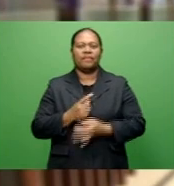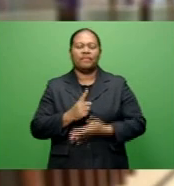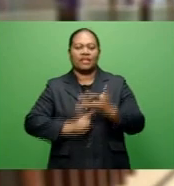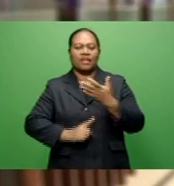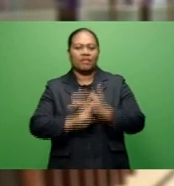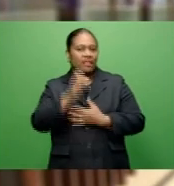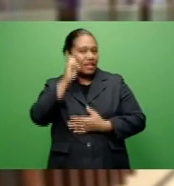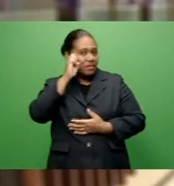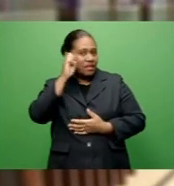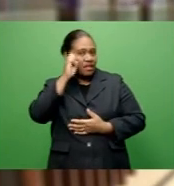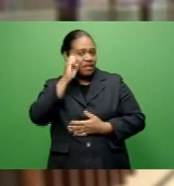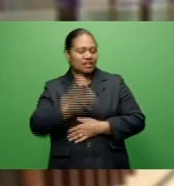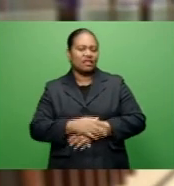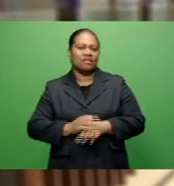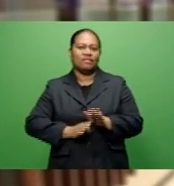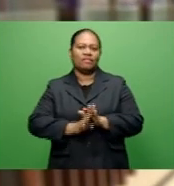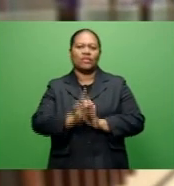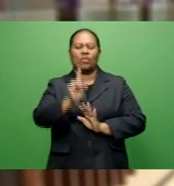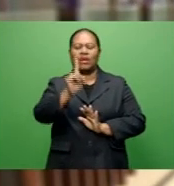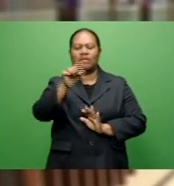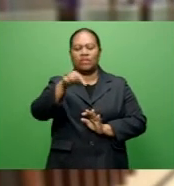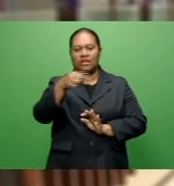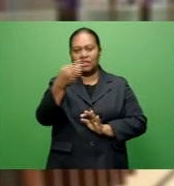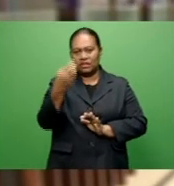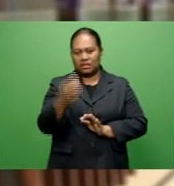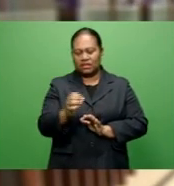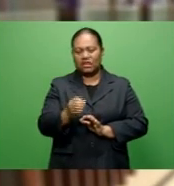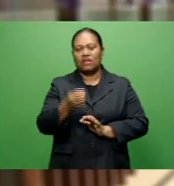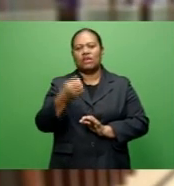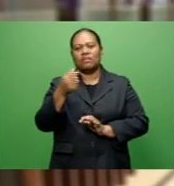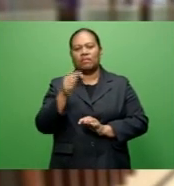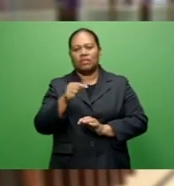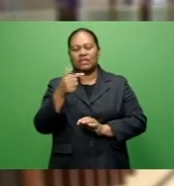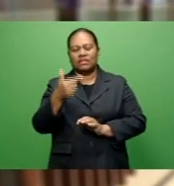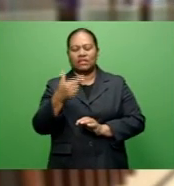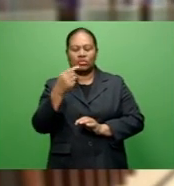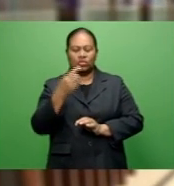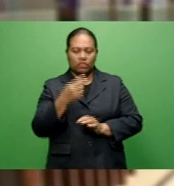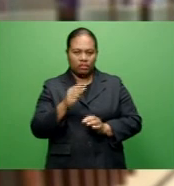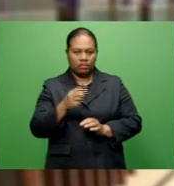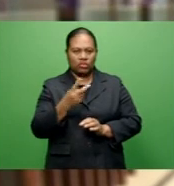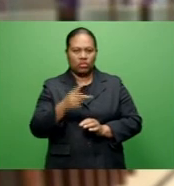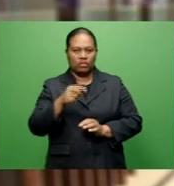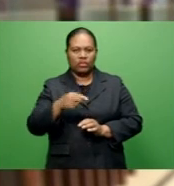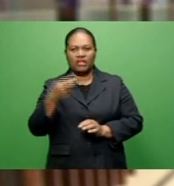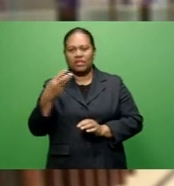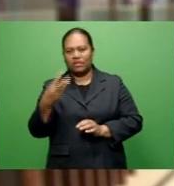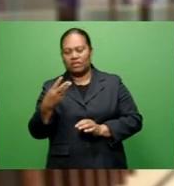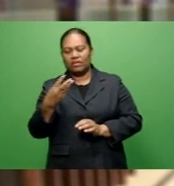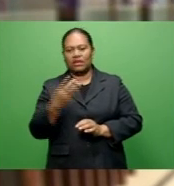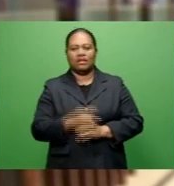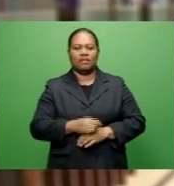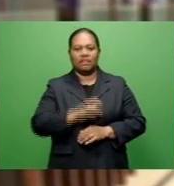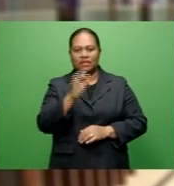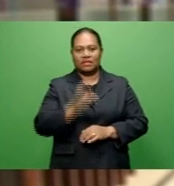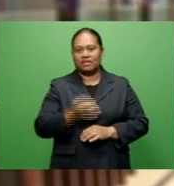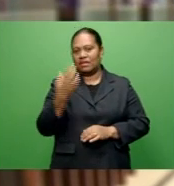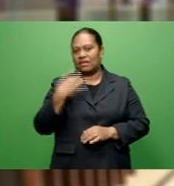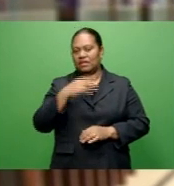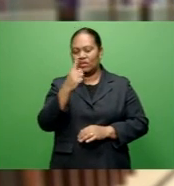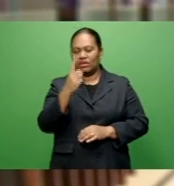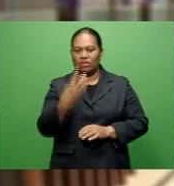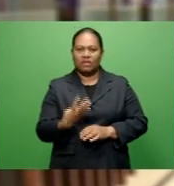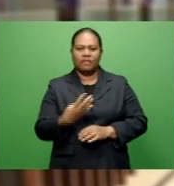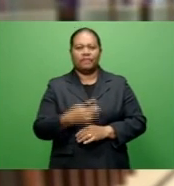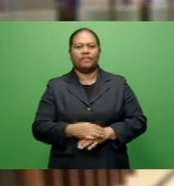expectations rose to 1.73% against 1.23% forecast in the last quarter. Meanwhile,